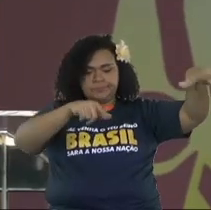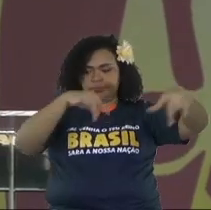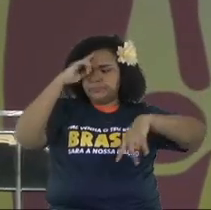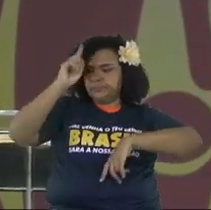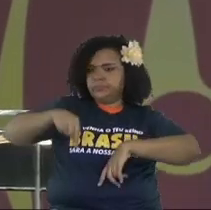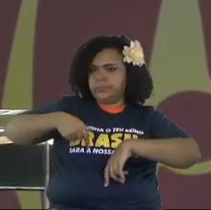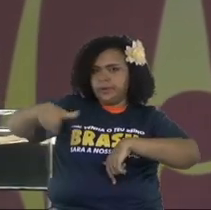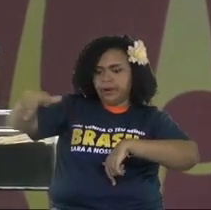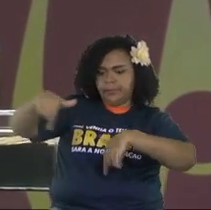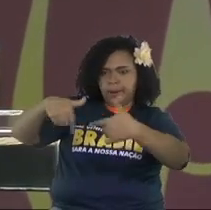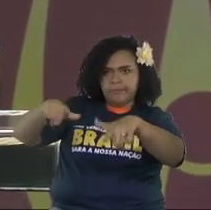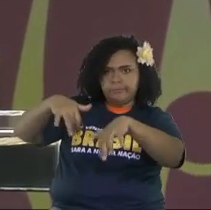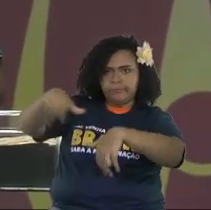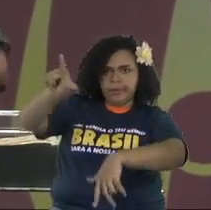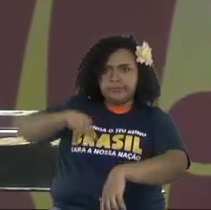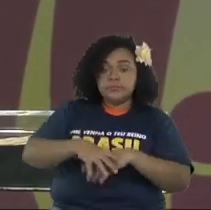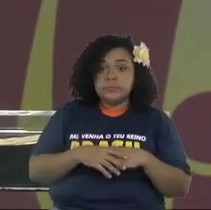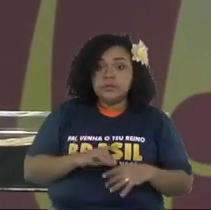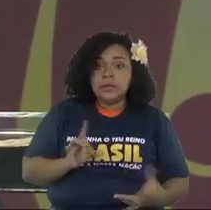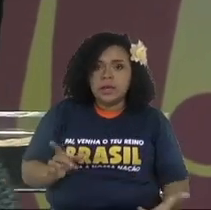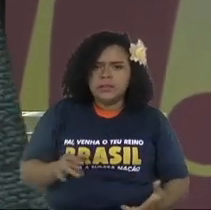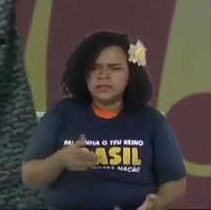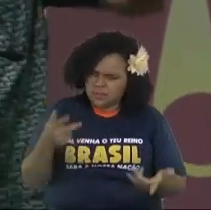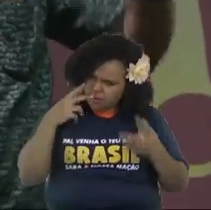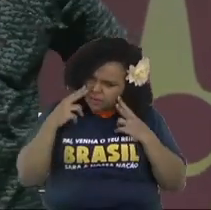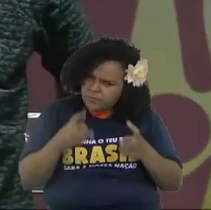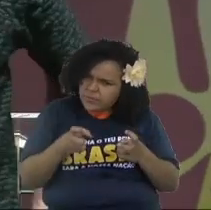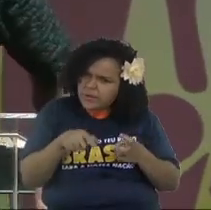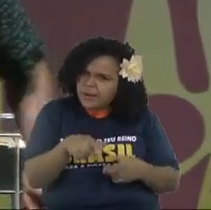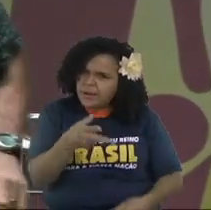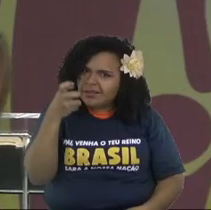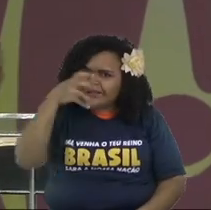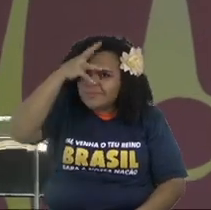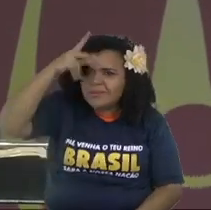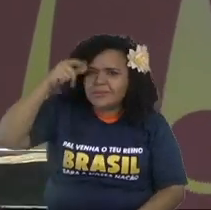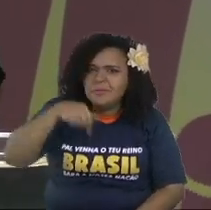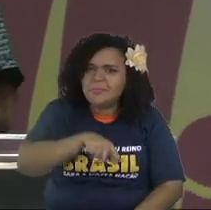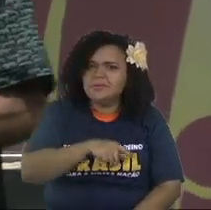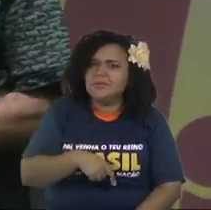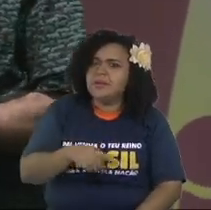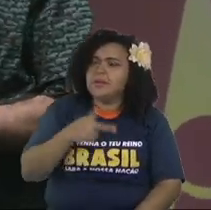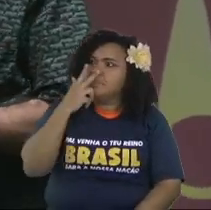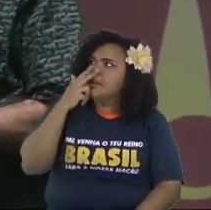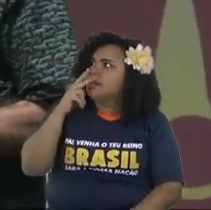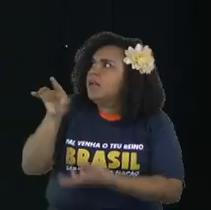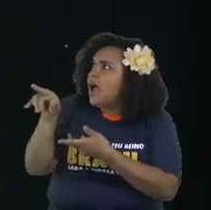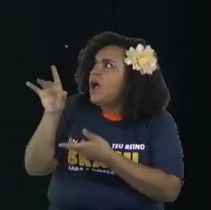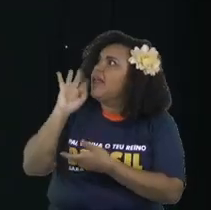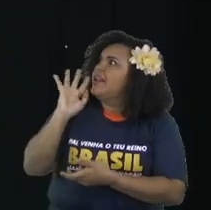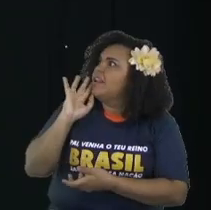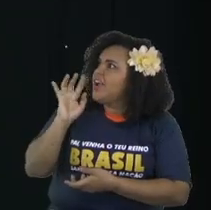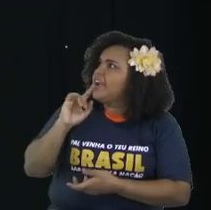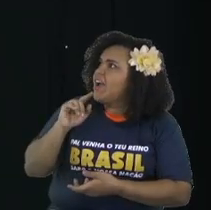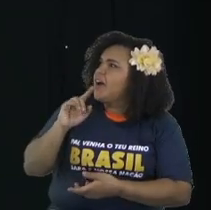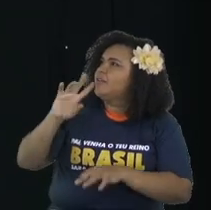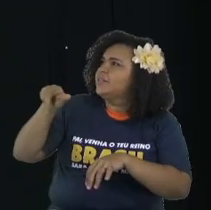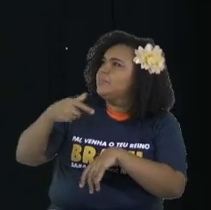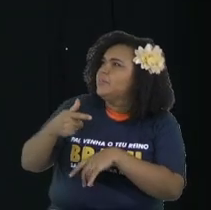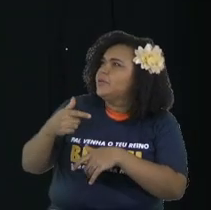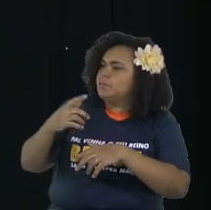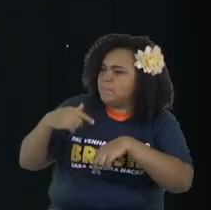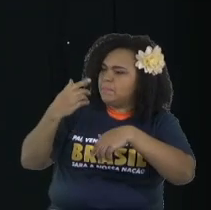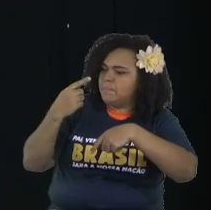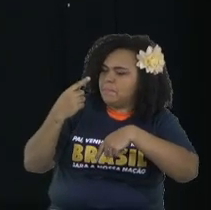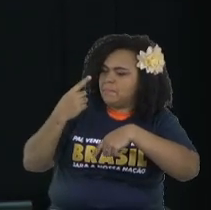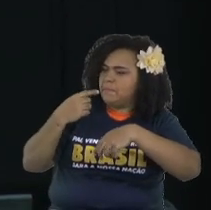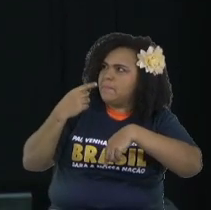work anymore. And there are some brothers here, they are going the same way and all of them failed. Let me give you